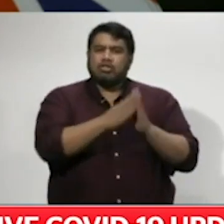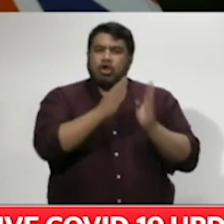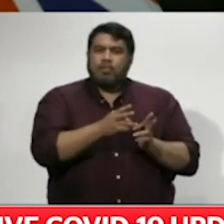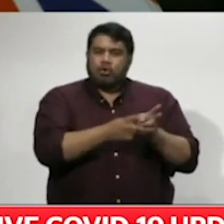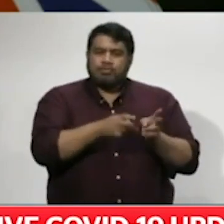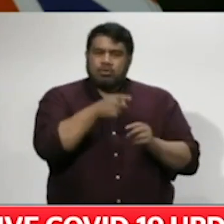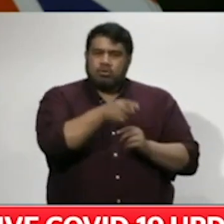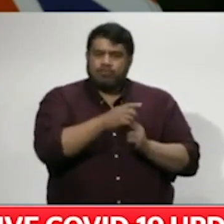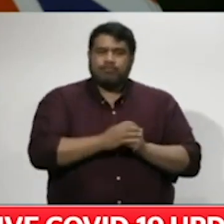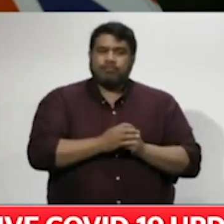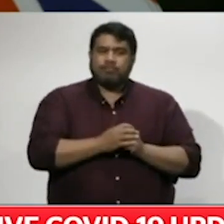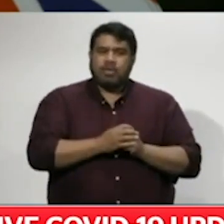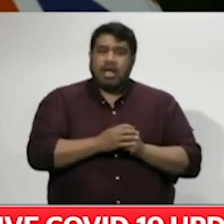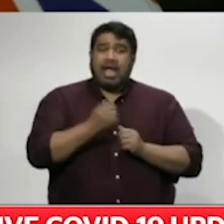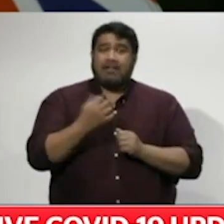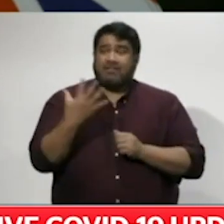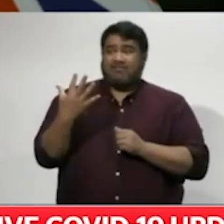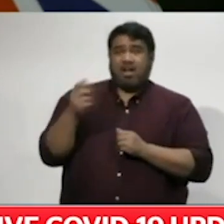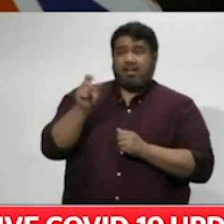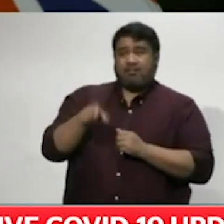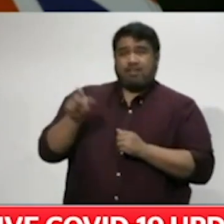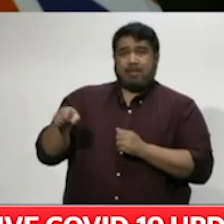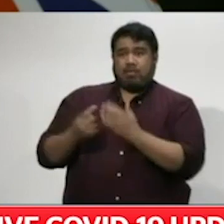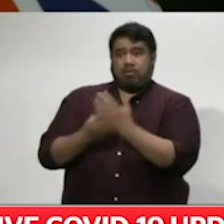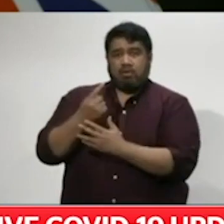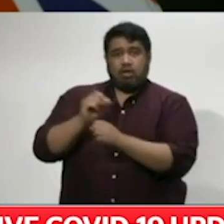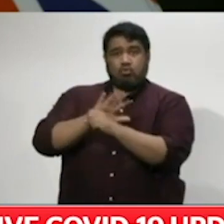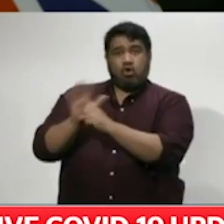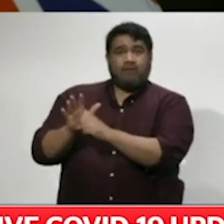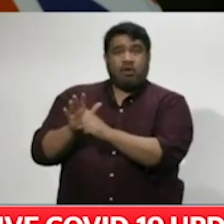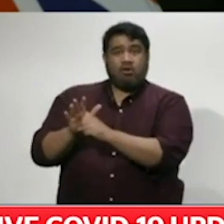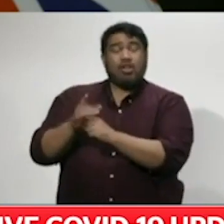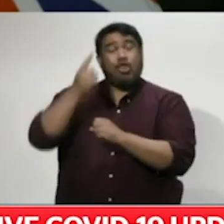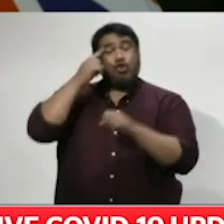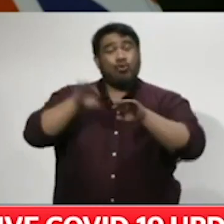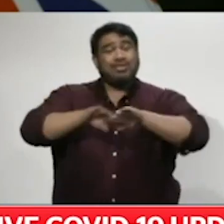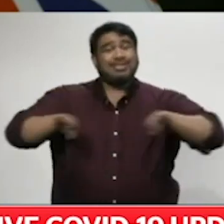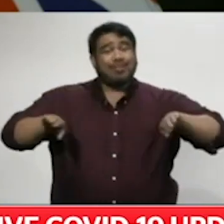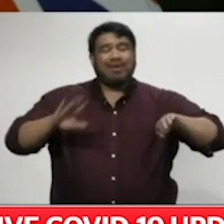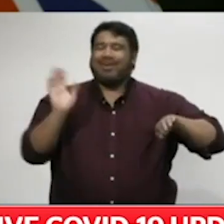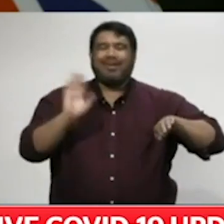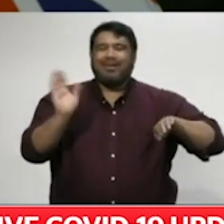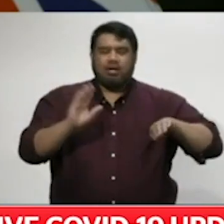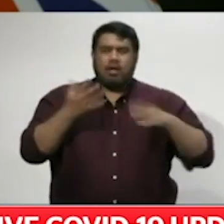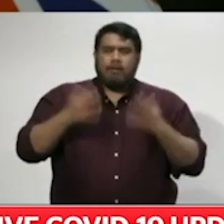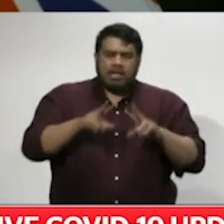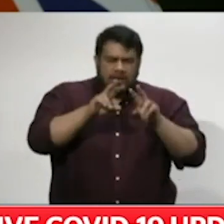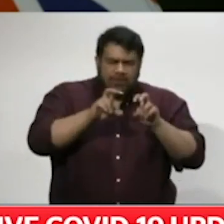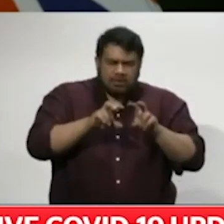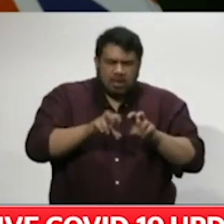linked to it. It's important to note these are not new cases. Rather, what has happened is following further investigation,